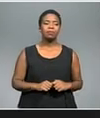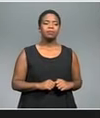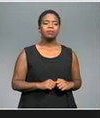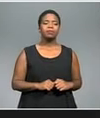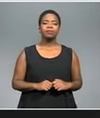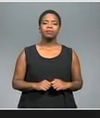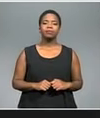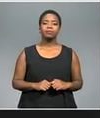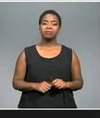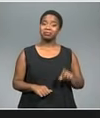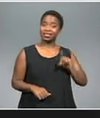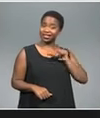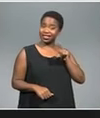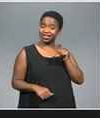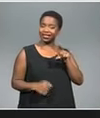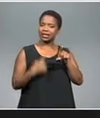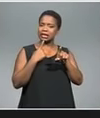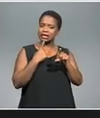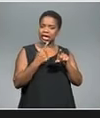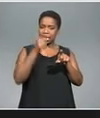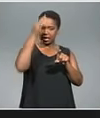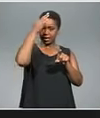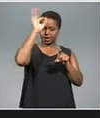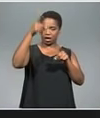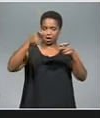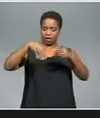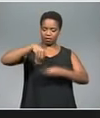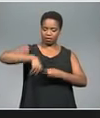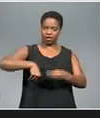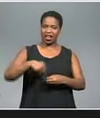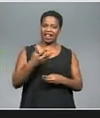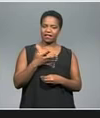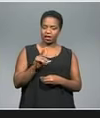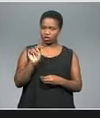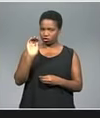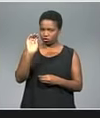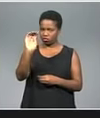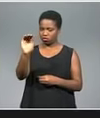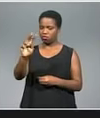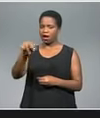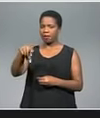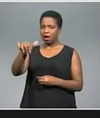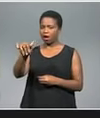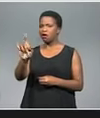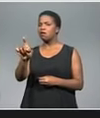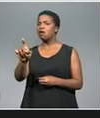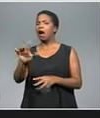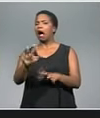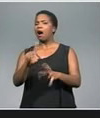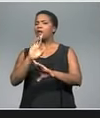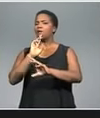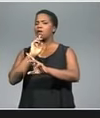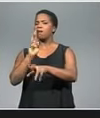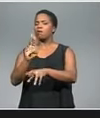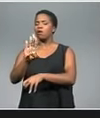Angelo Agrizi has previously told the state capture inquiry he approached Glenis Breitenbach for advice on how to blow the whistle on BOSASA.